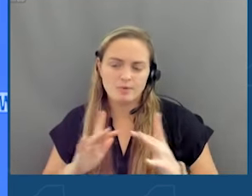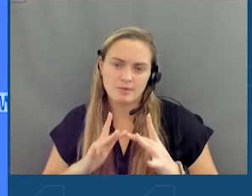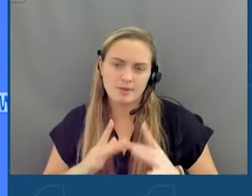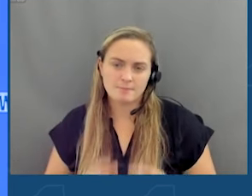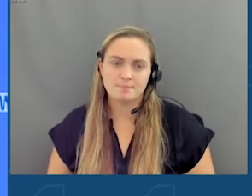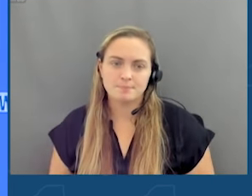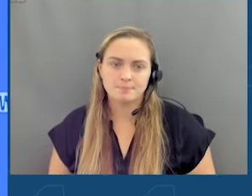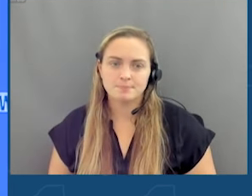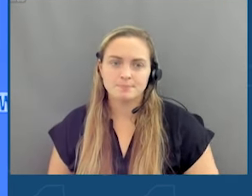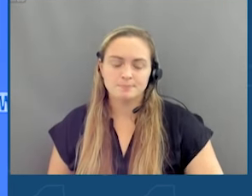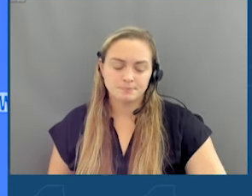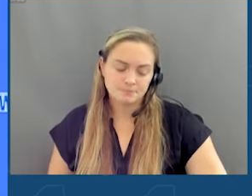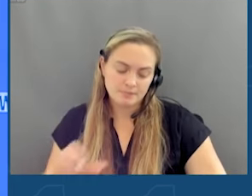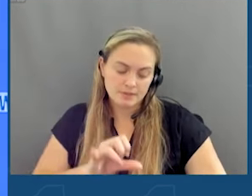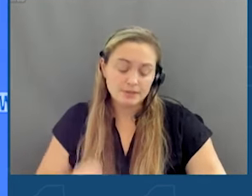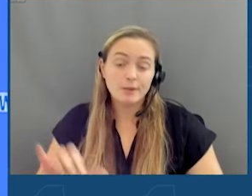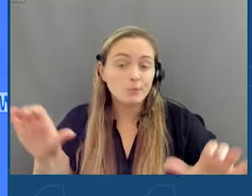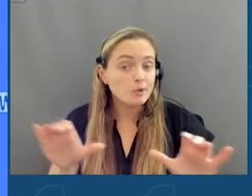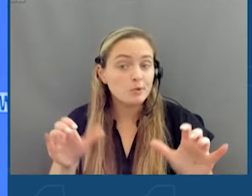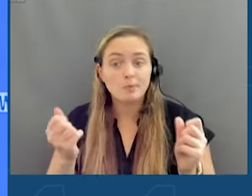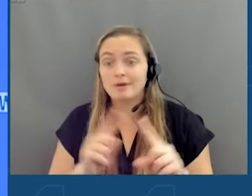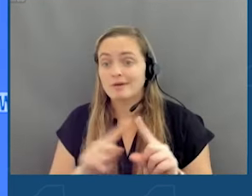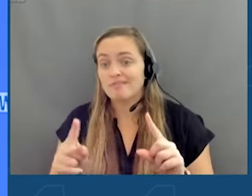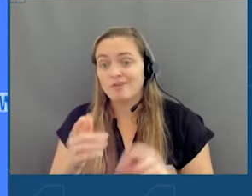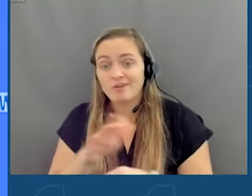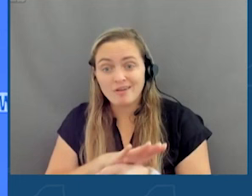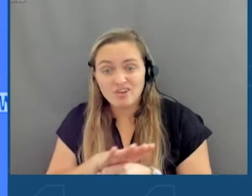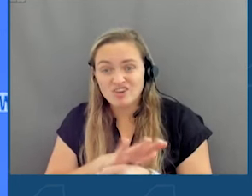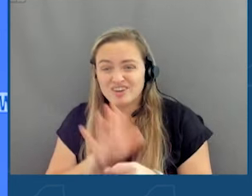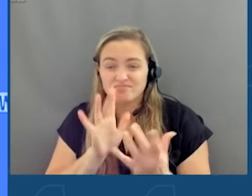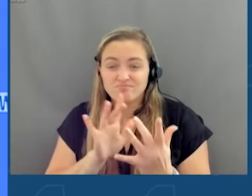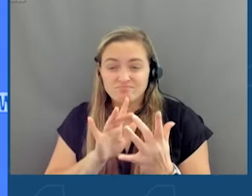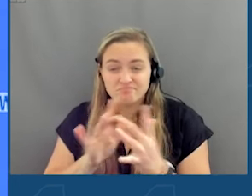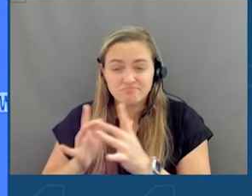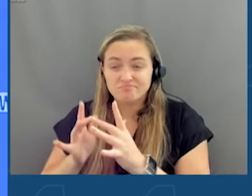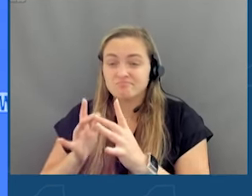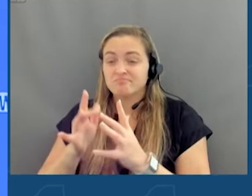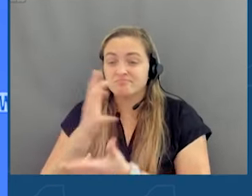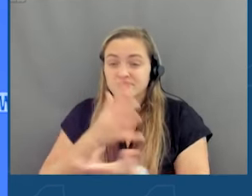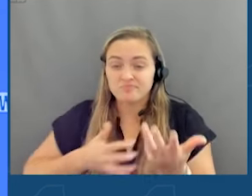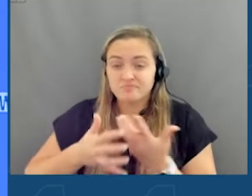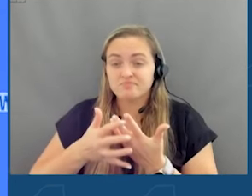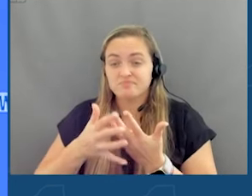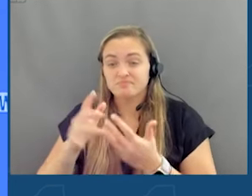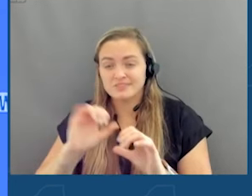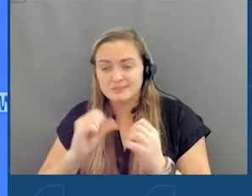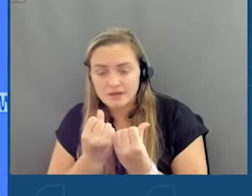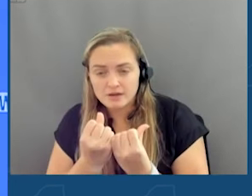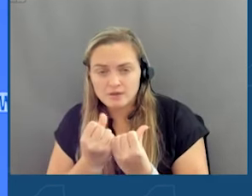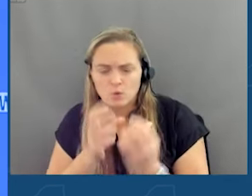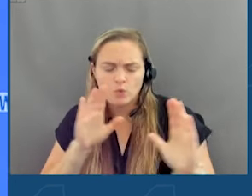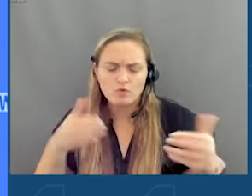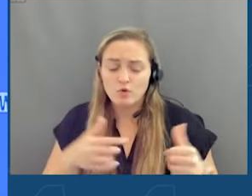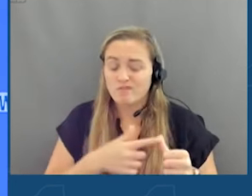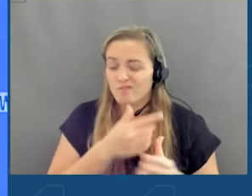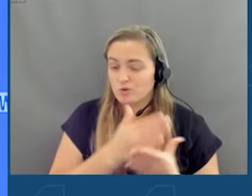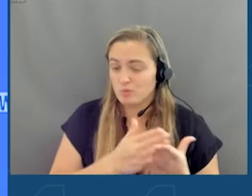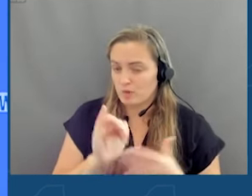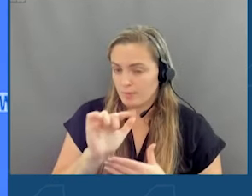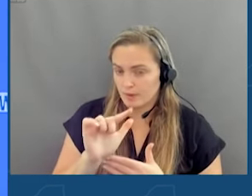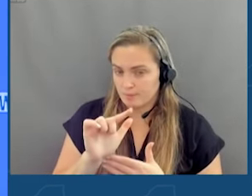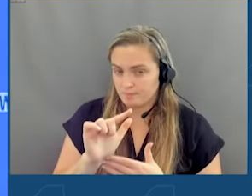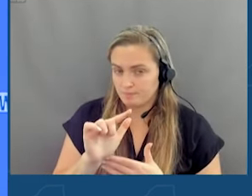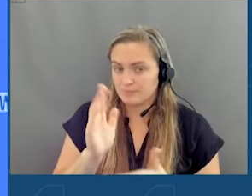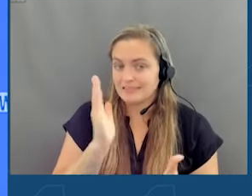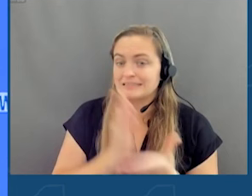Just like we do in many other areas of our society. I'm going to focus my remarks on the first of these bills. The